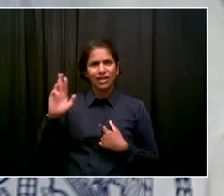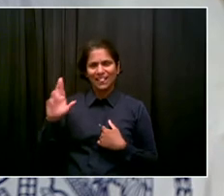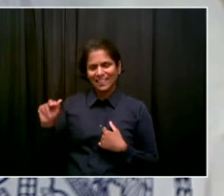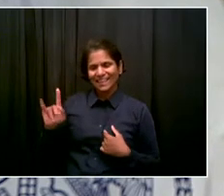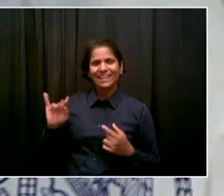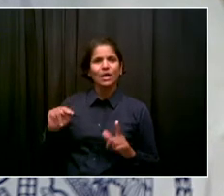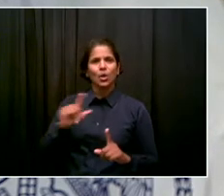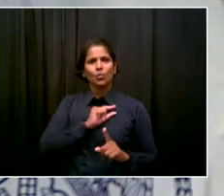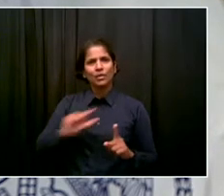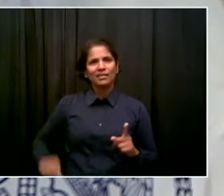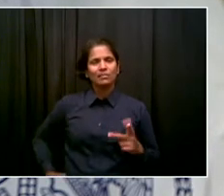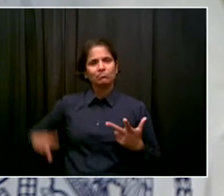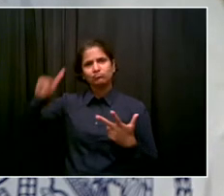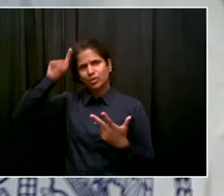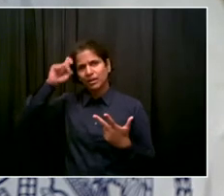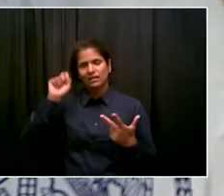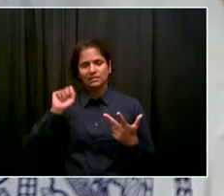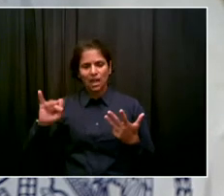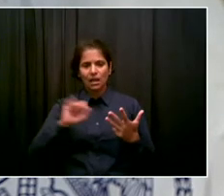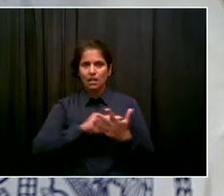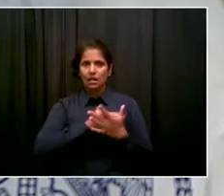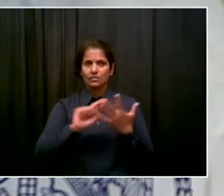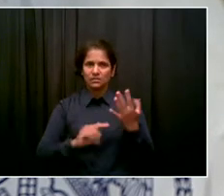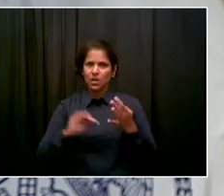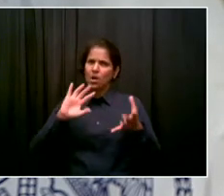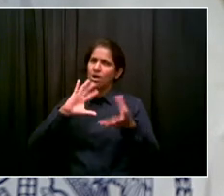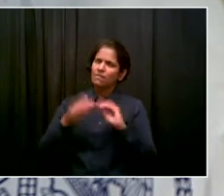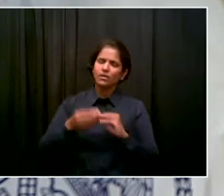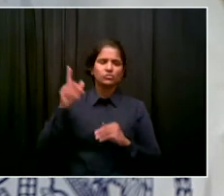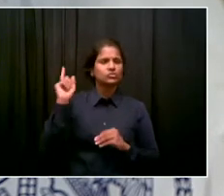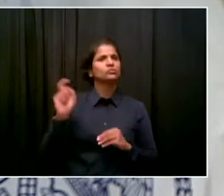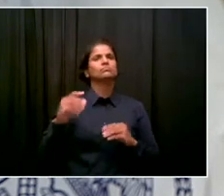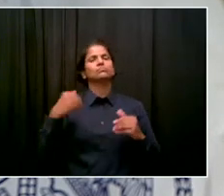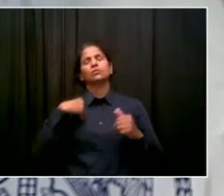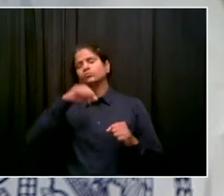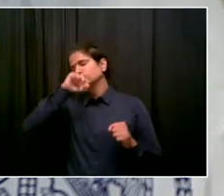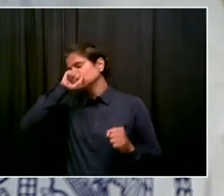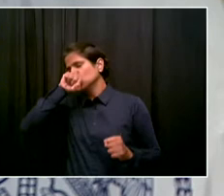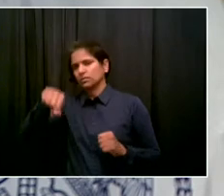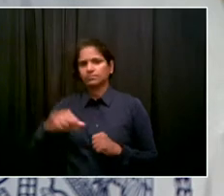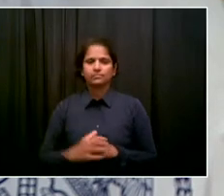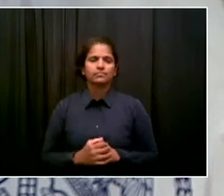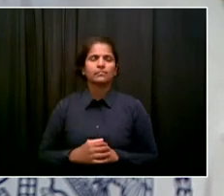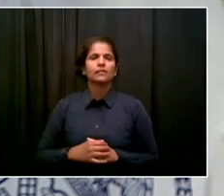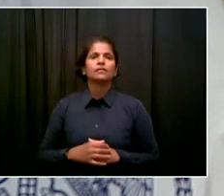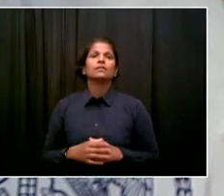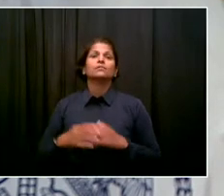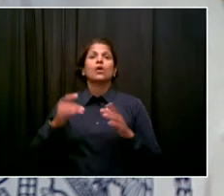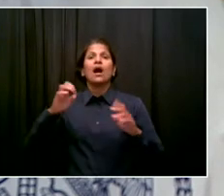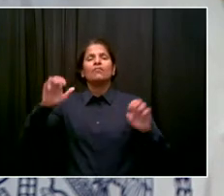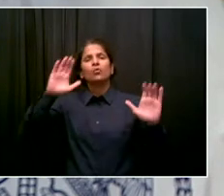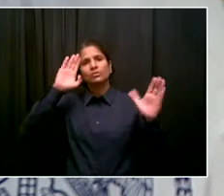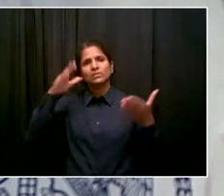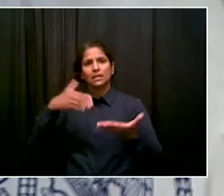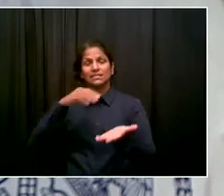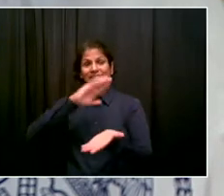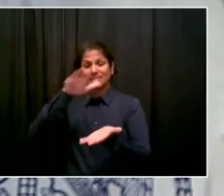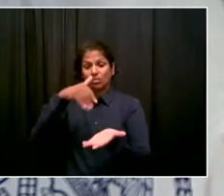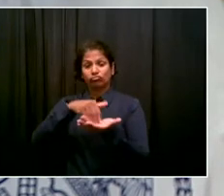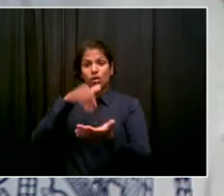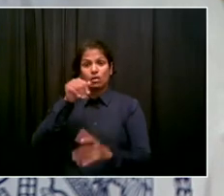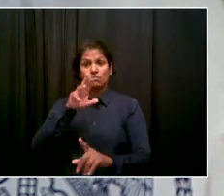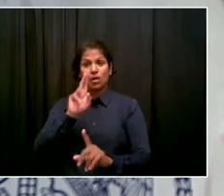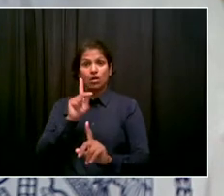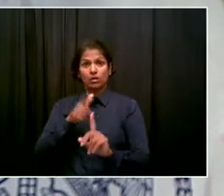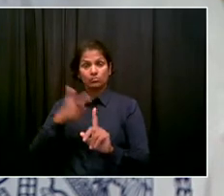So this focal point is in Central Park because that is obviously an iconic